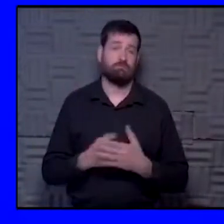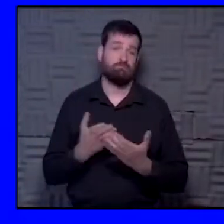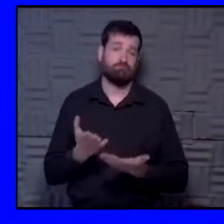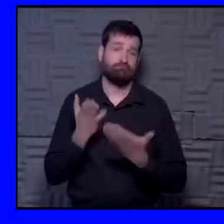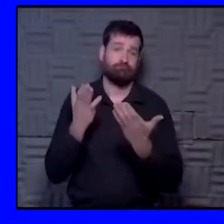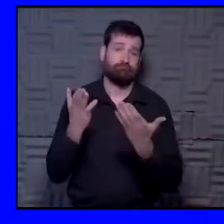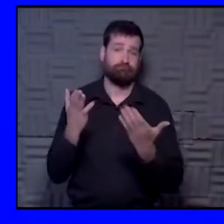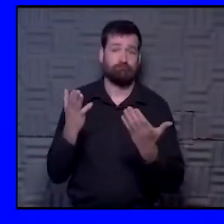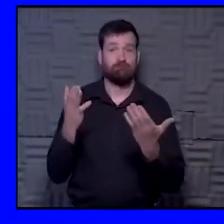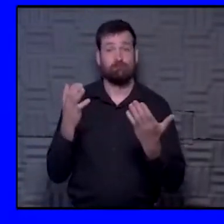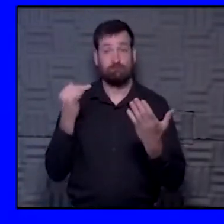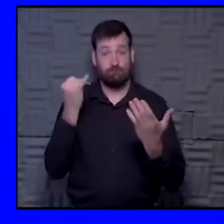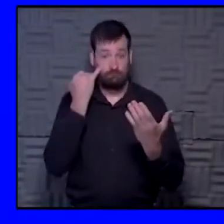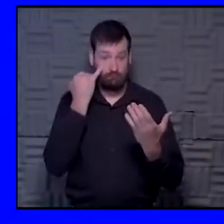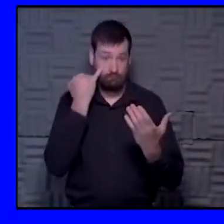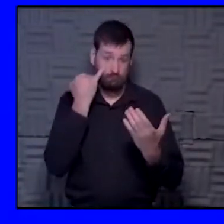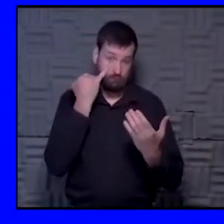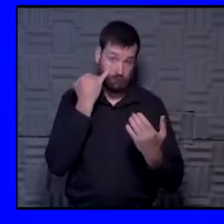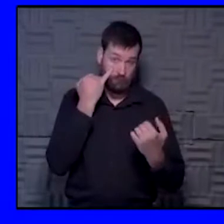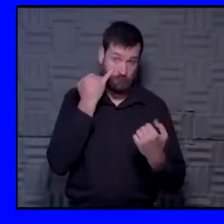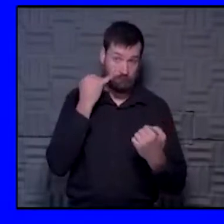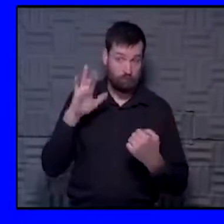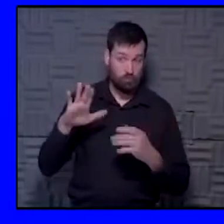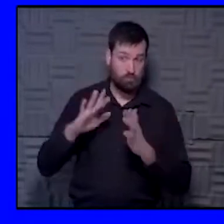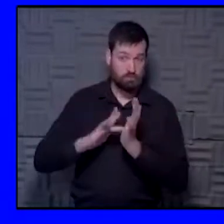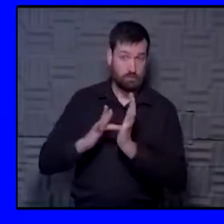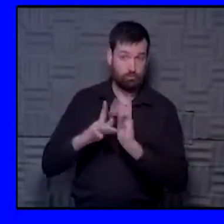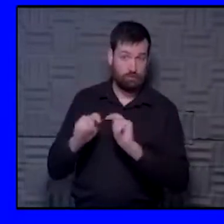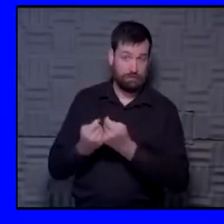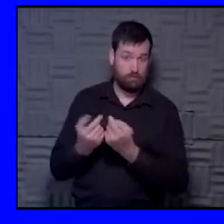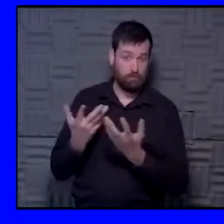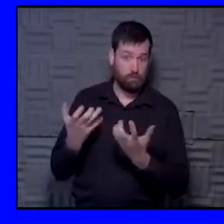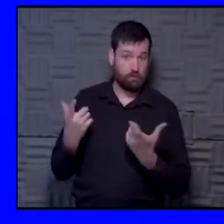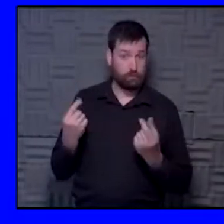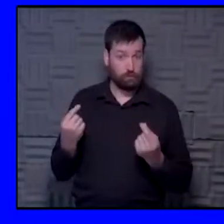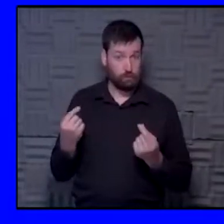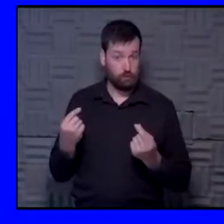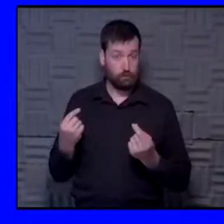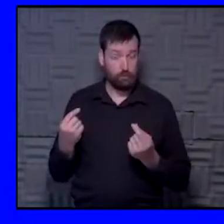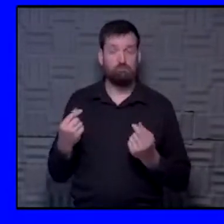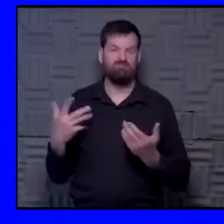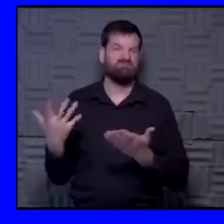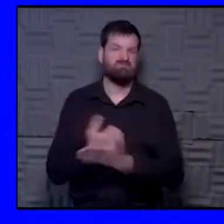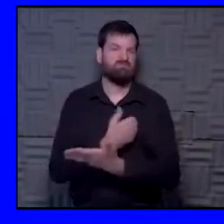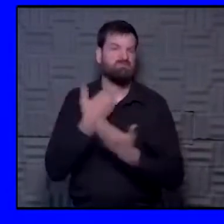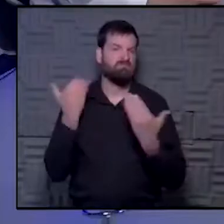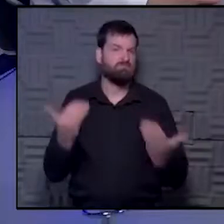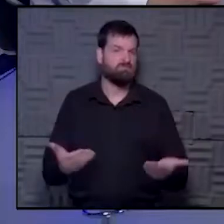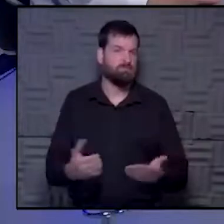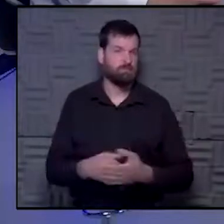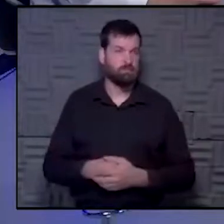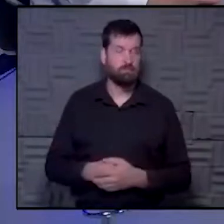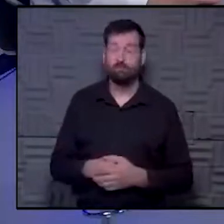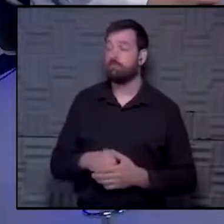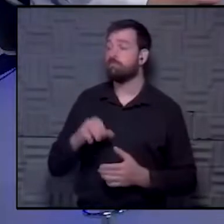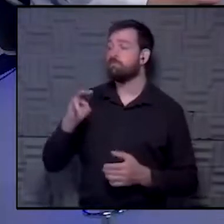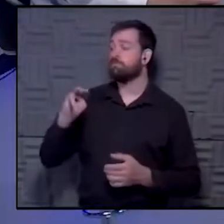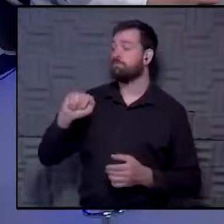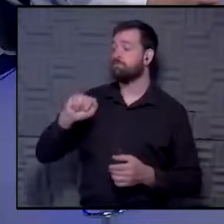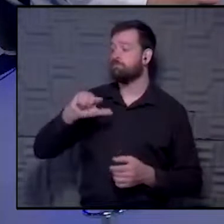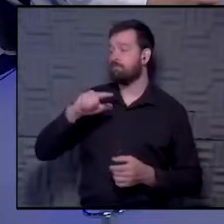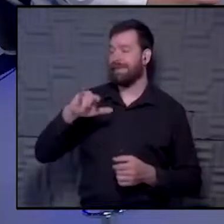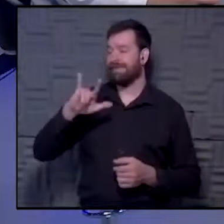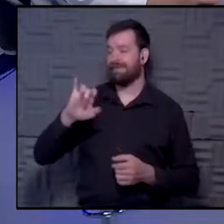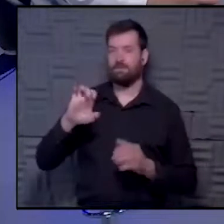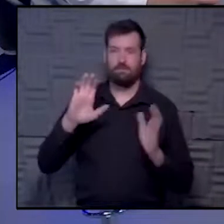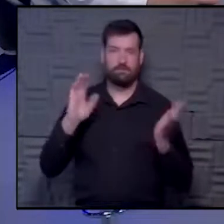if that is what your medical team wants you to do and get that treated, I would certainly get it treated. Maggie has a similar